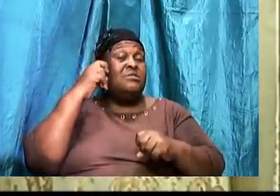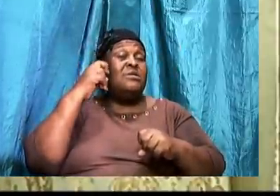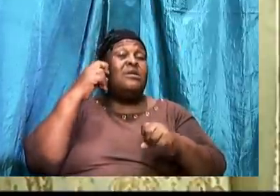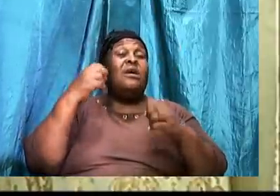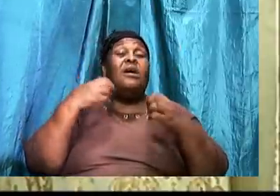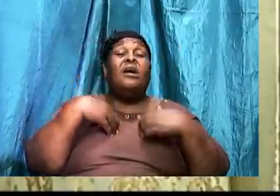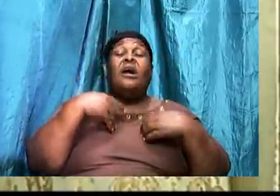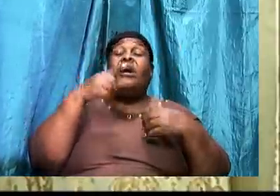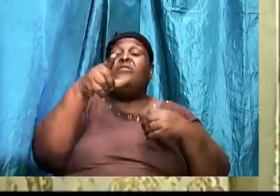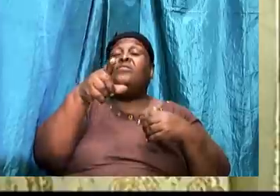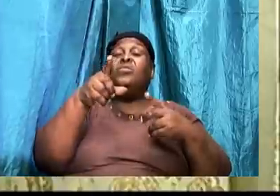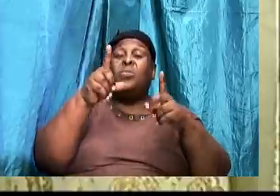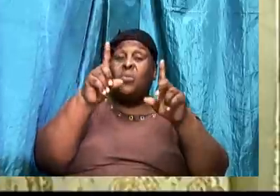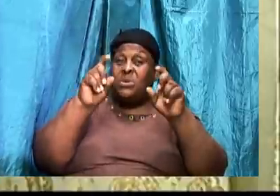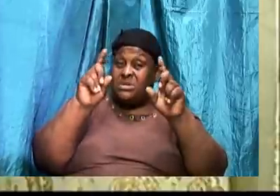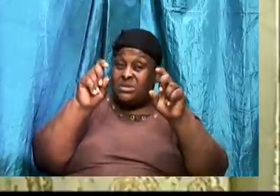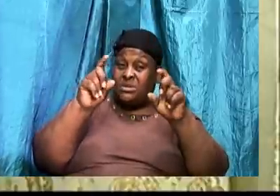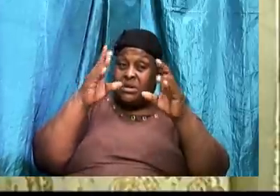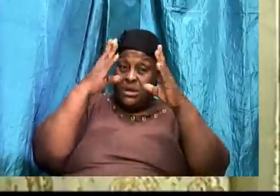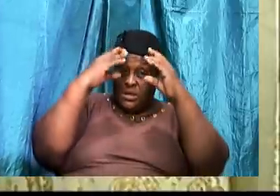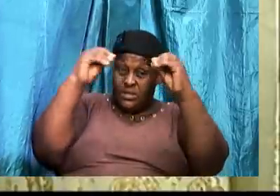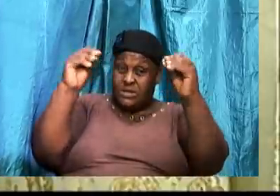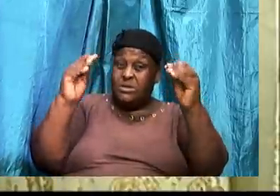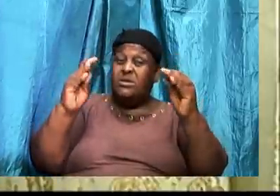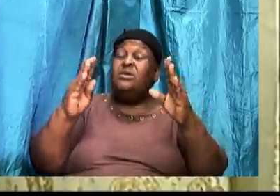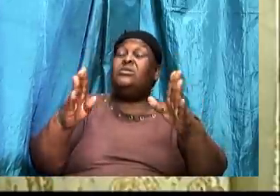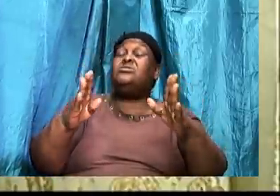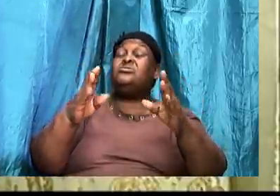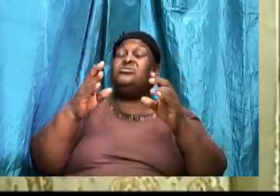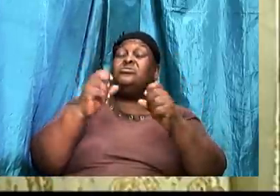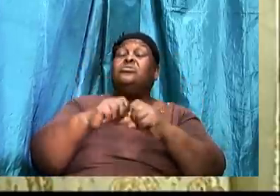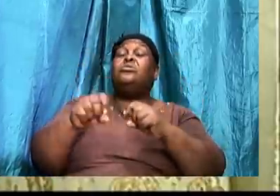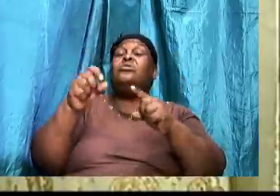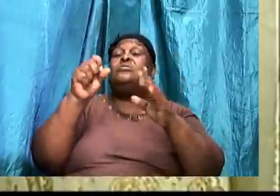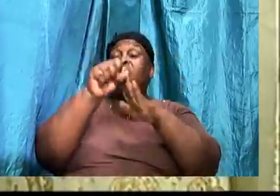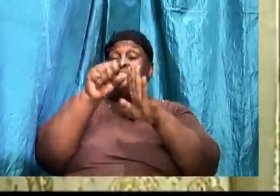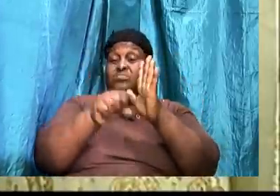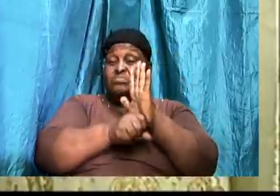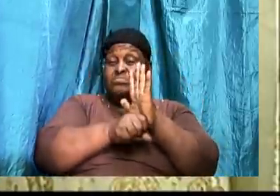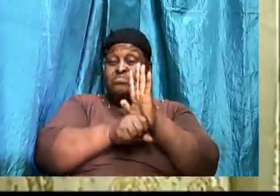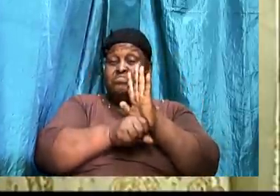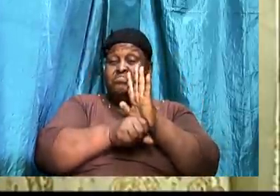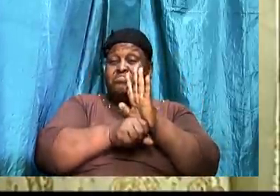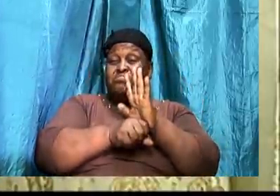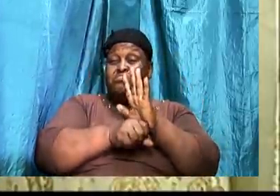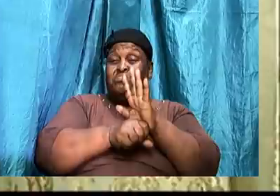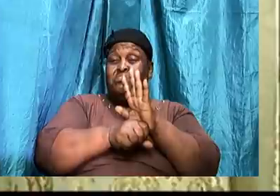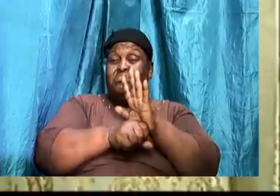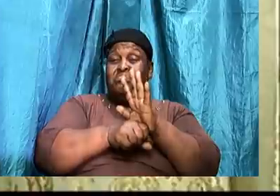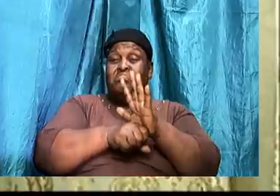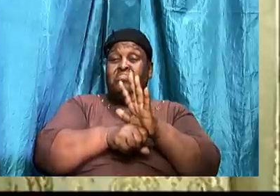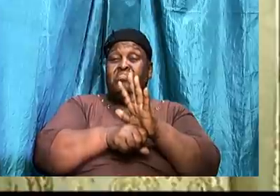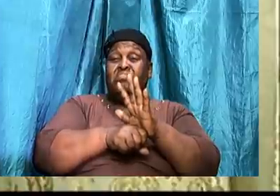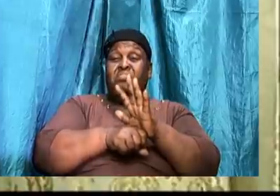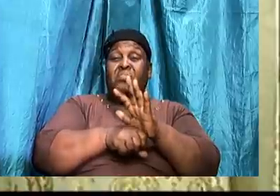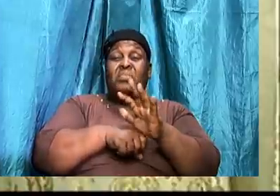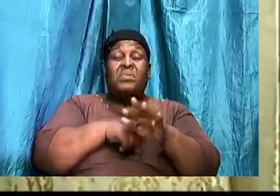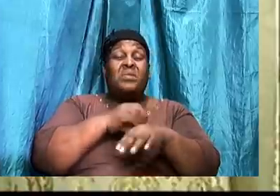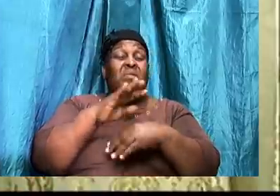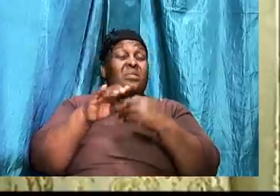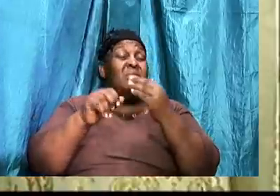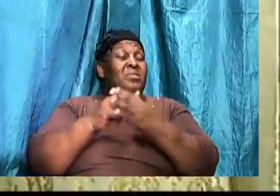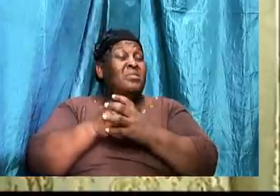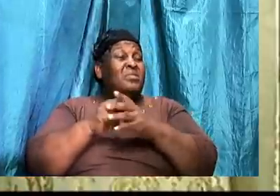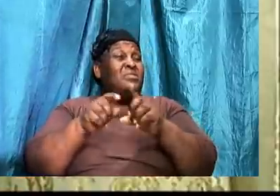He will have you questioning the word of God. Entire churches. Entire denominations. Are falling